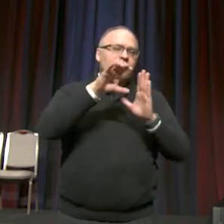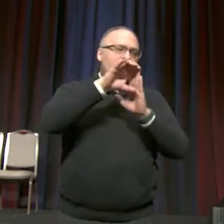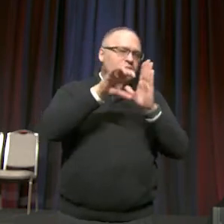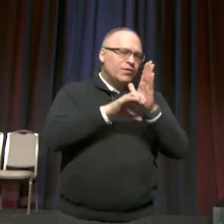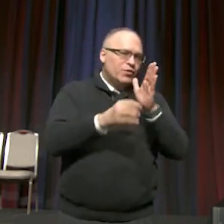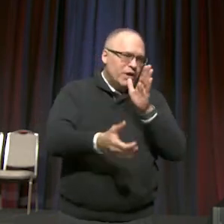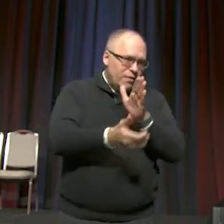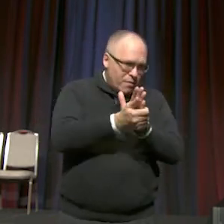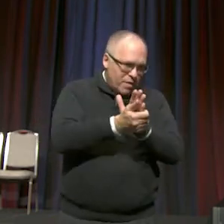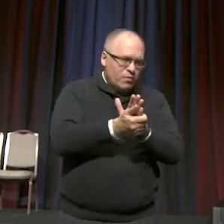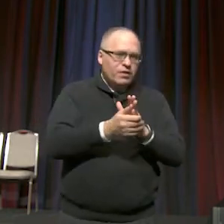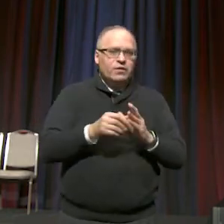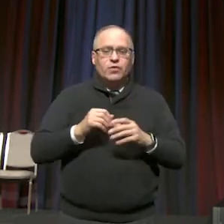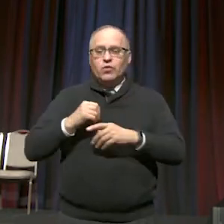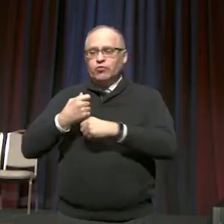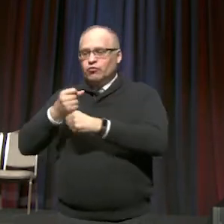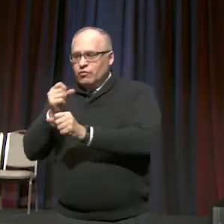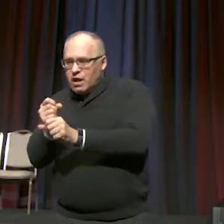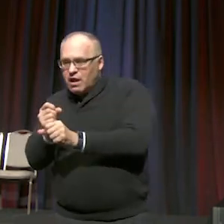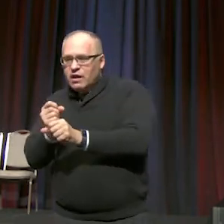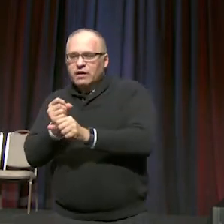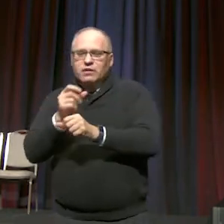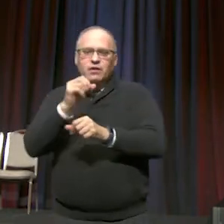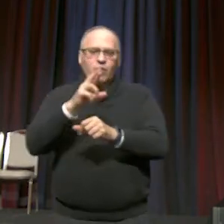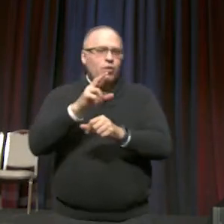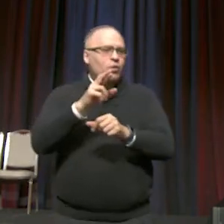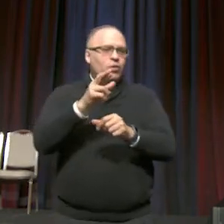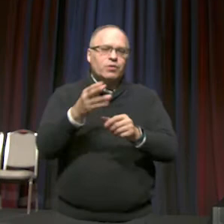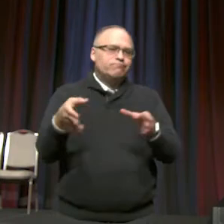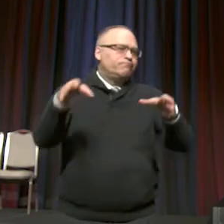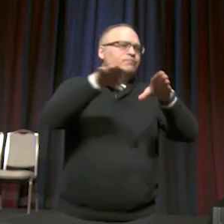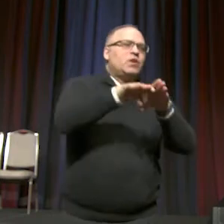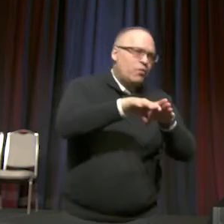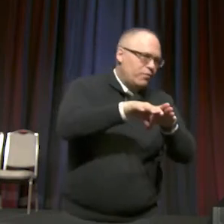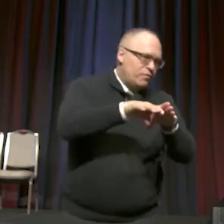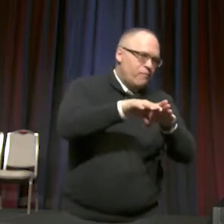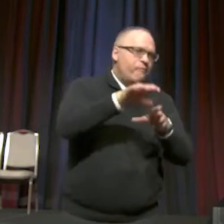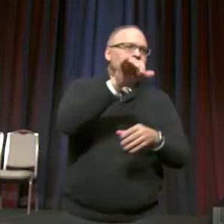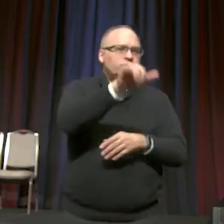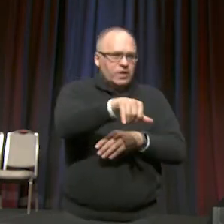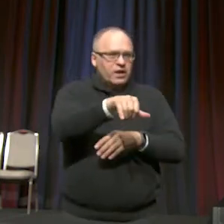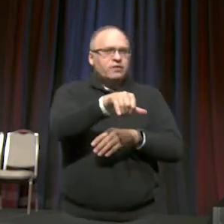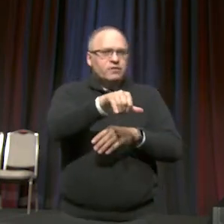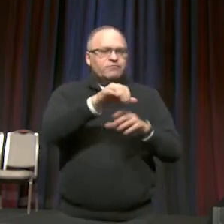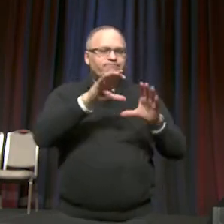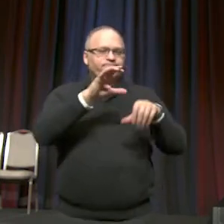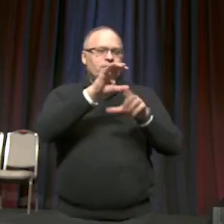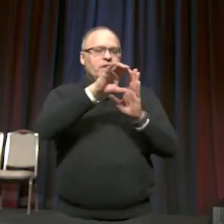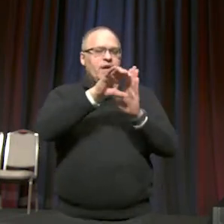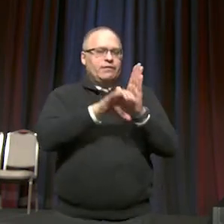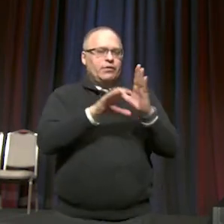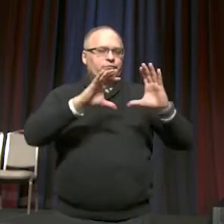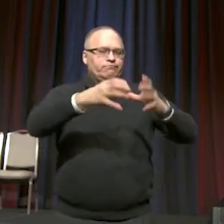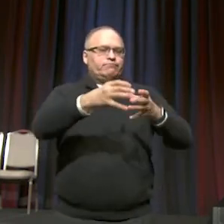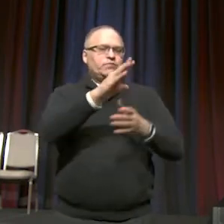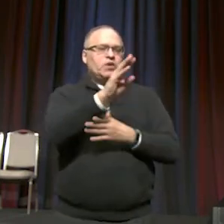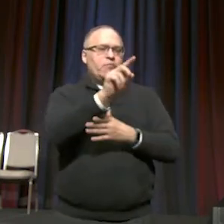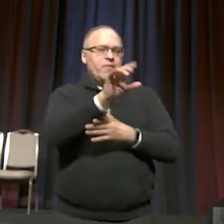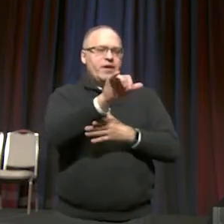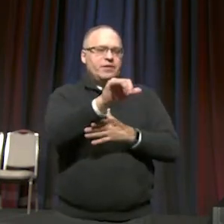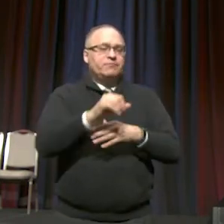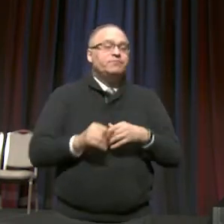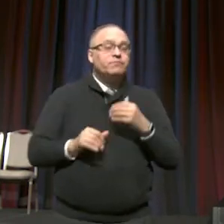to either create or remove that constitutional body. That